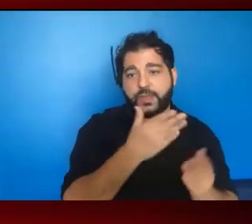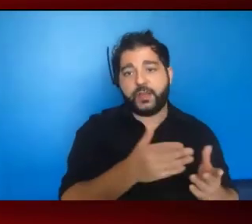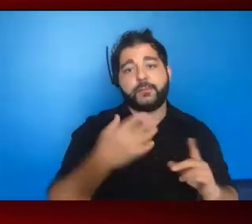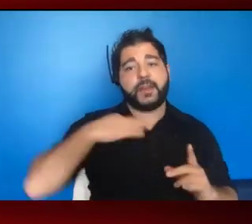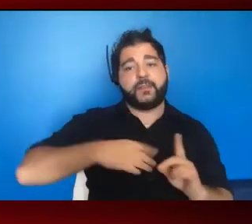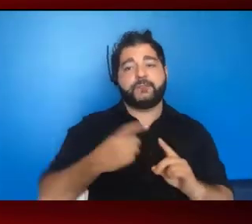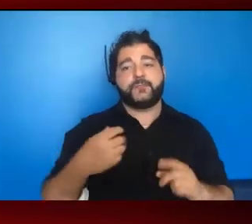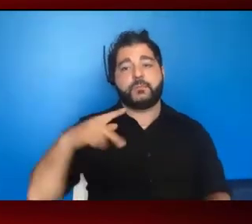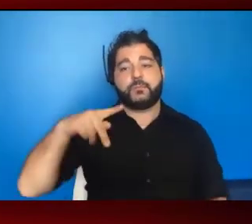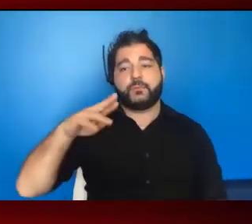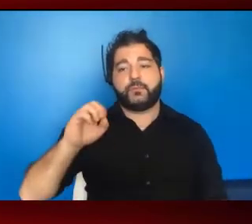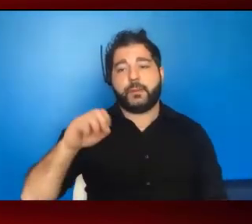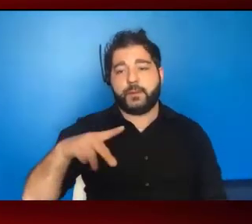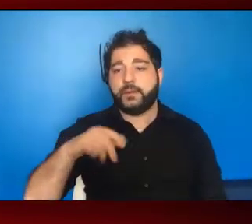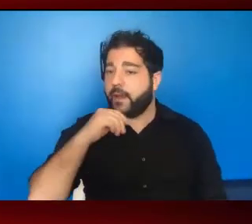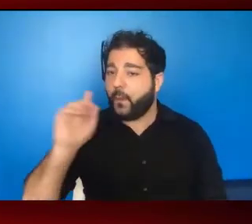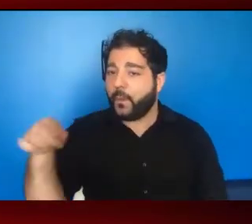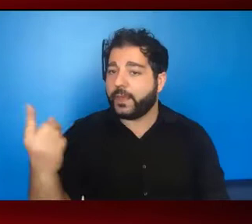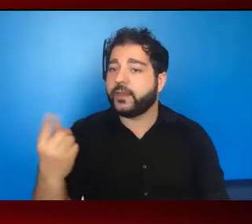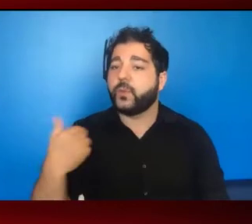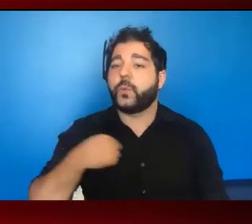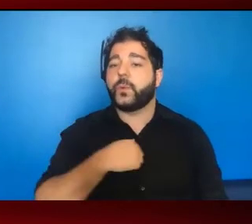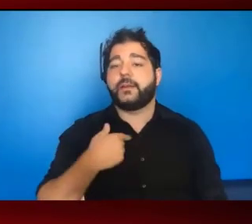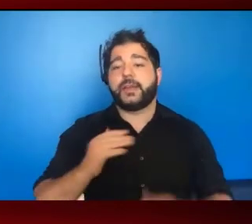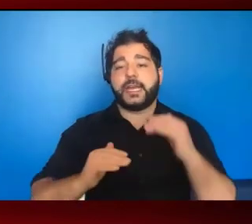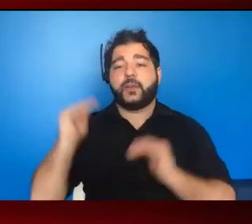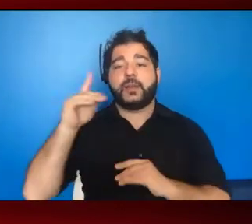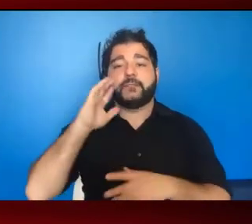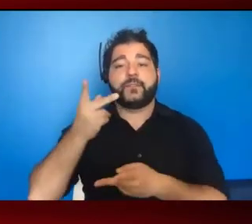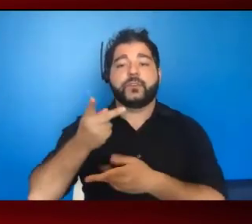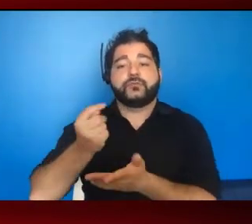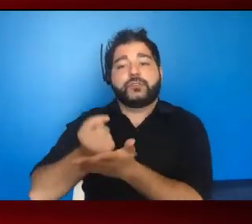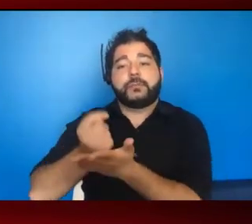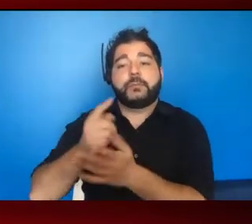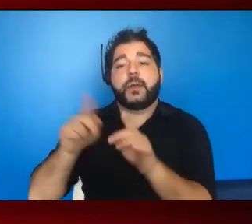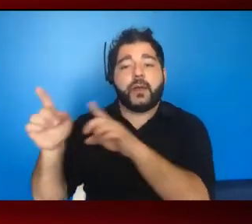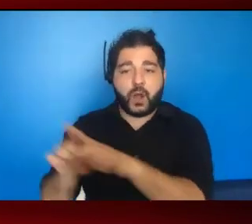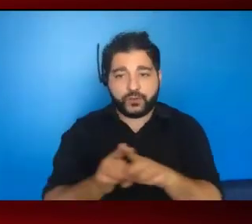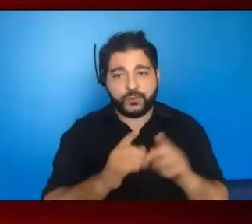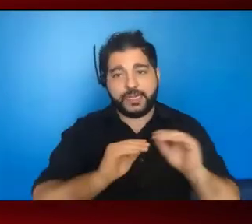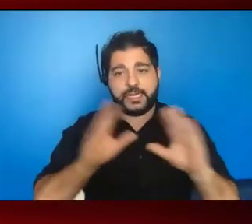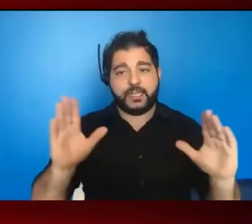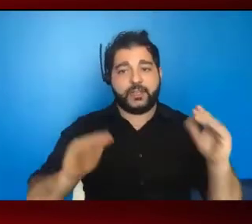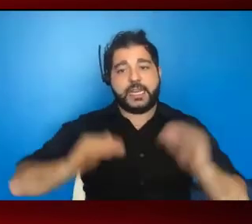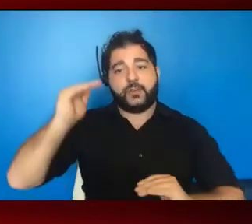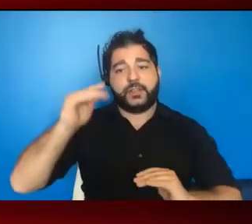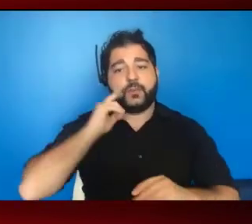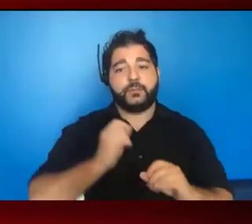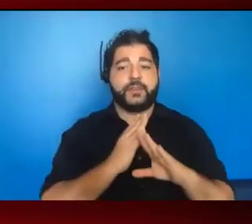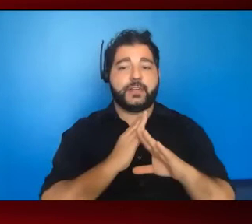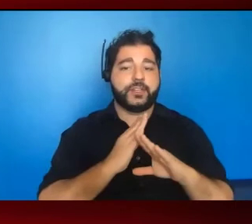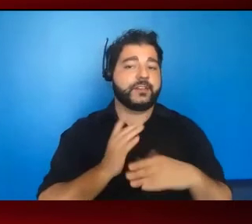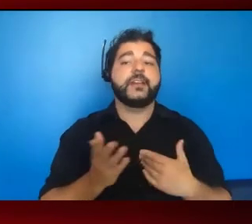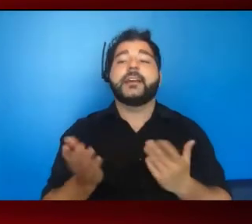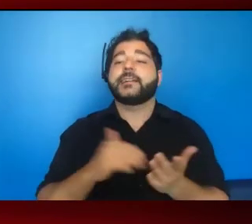again, not only are there inequities in treatment, there are also clear inequities in prevention. And again, lots of